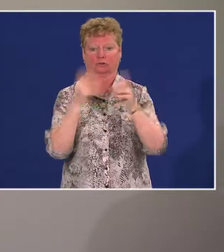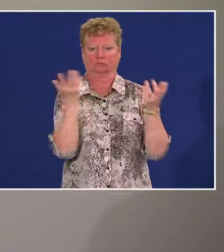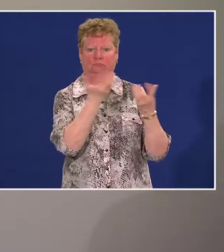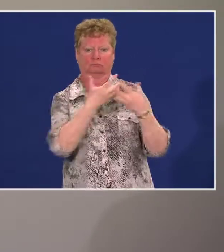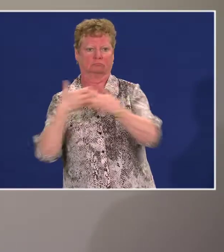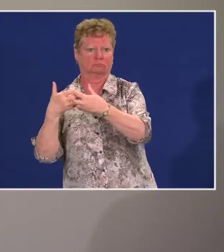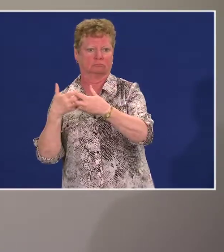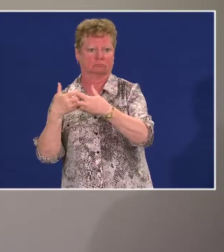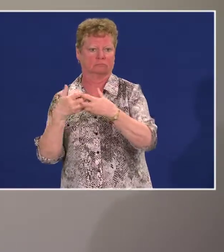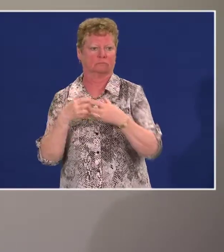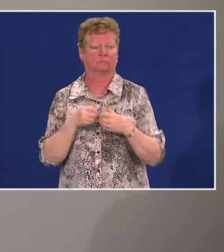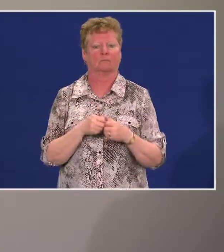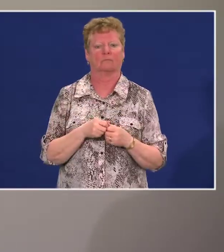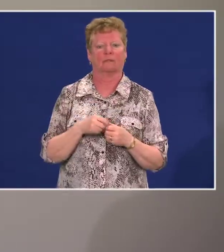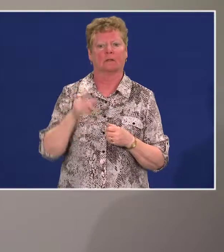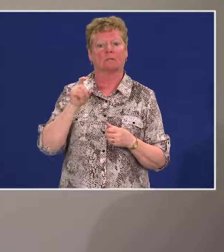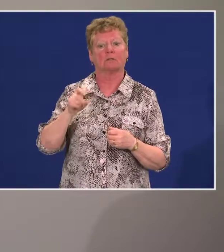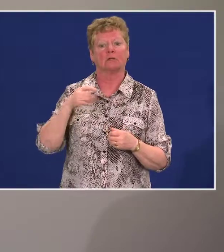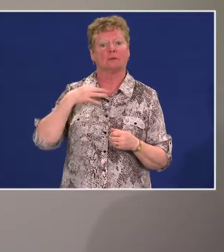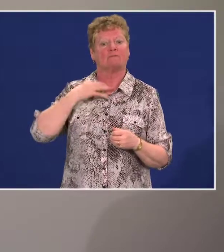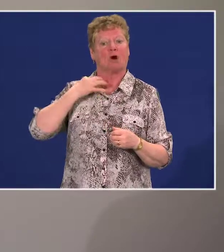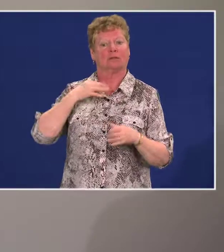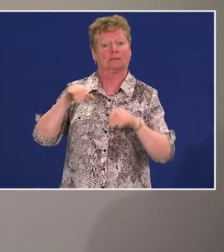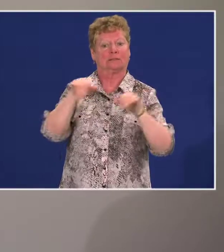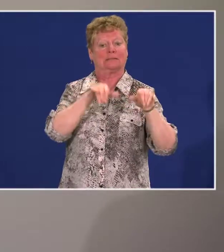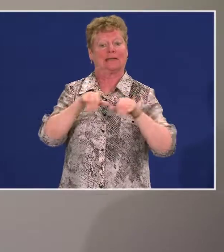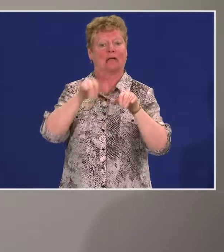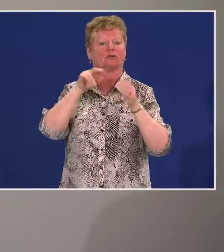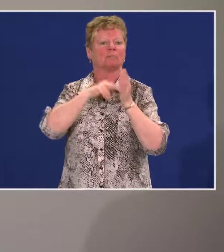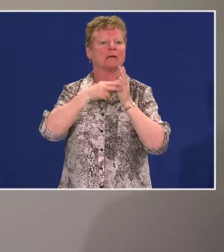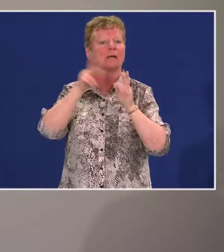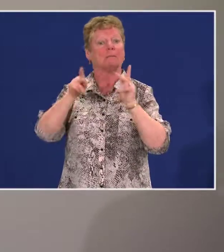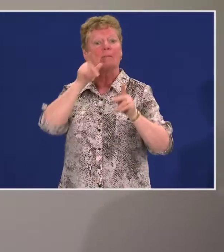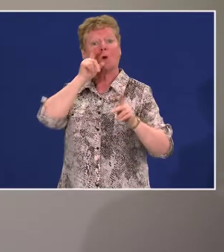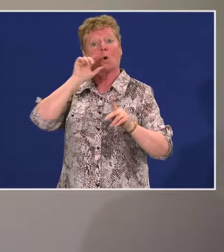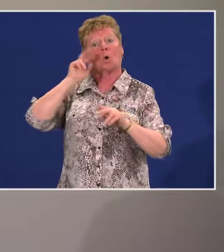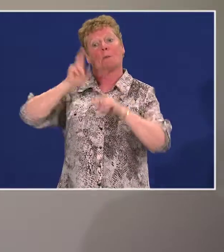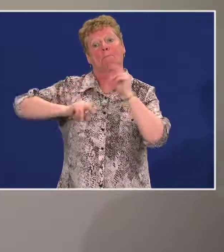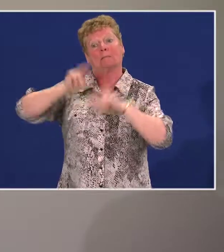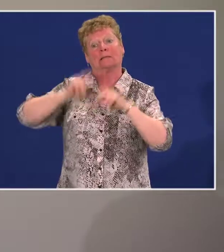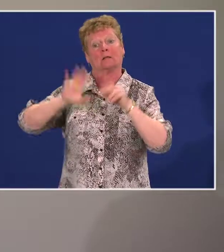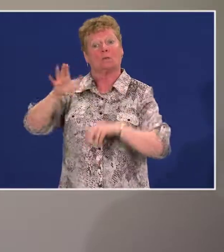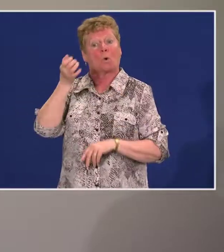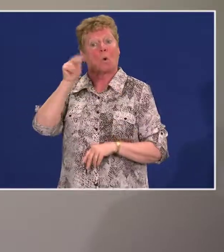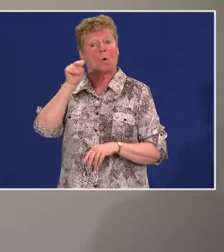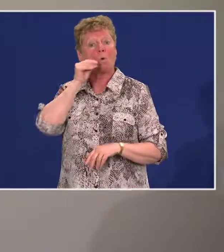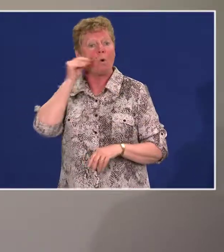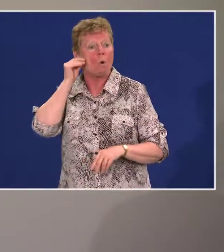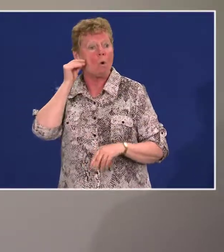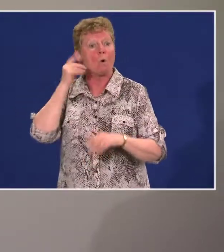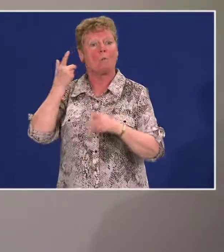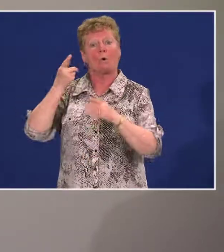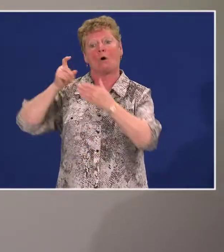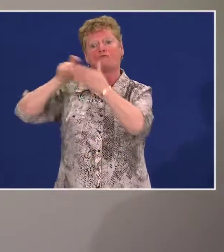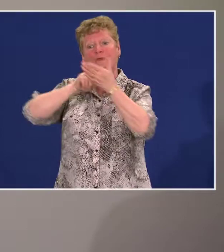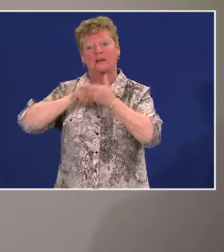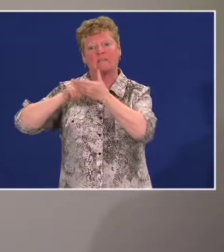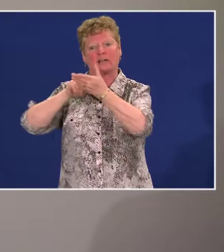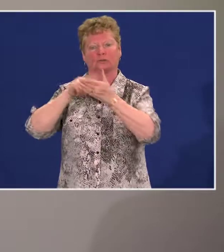Voluntary standards to be used by home builders when building or renovating should be detailed.